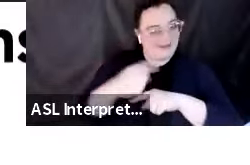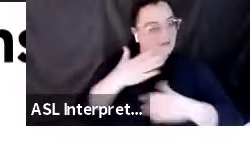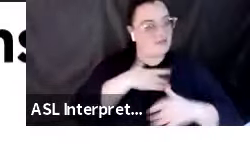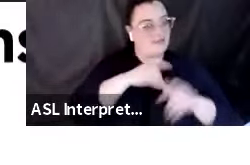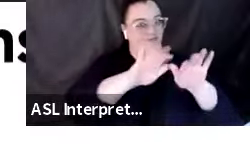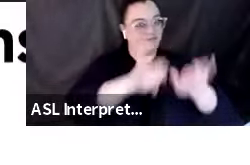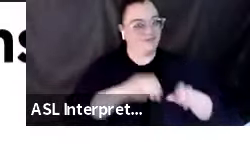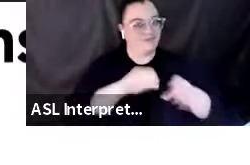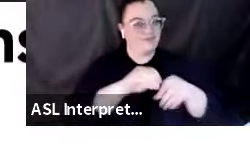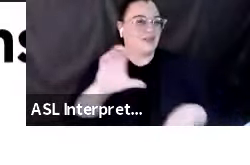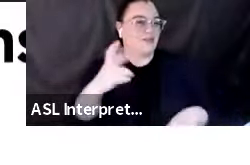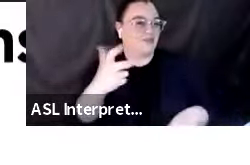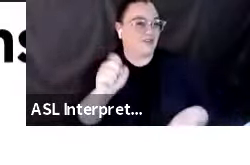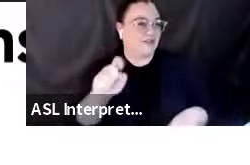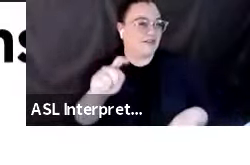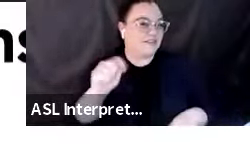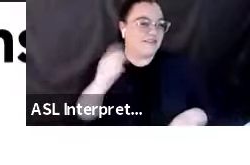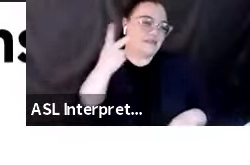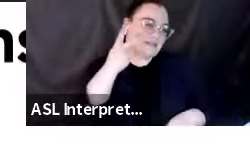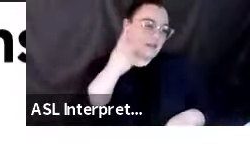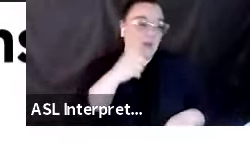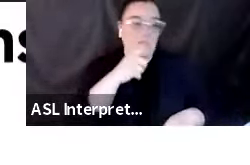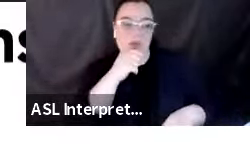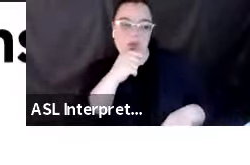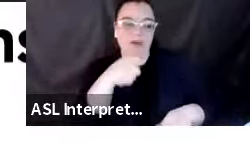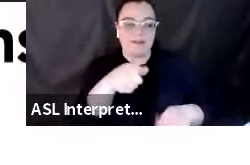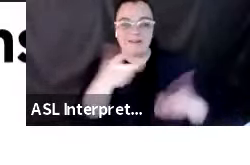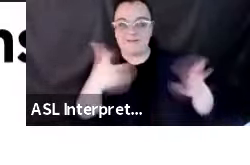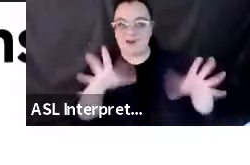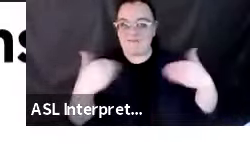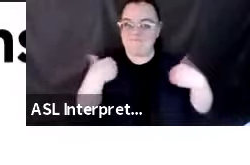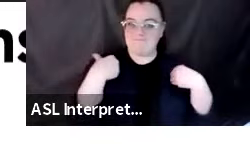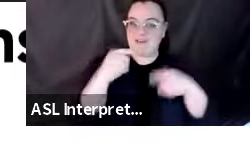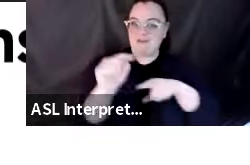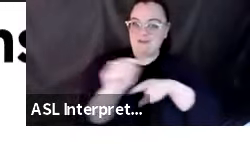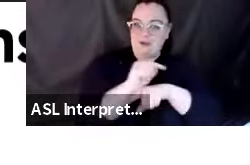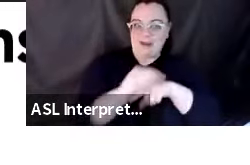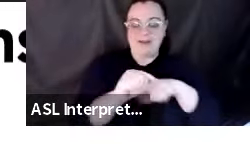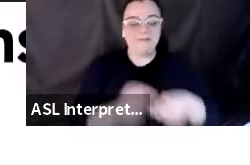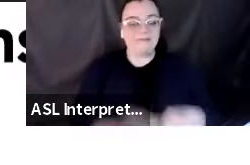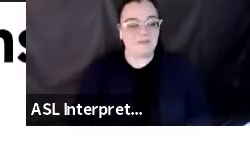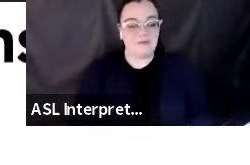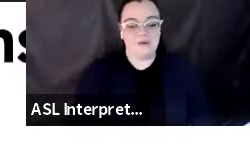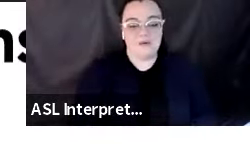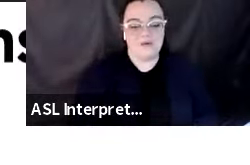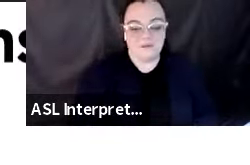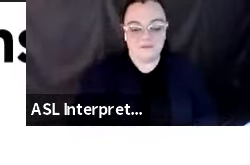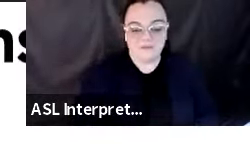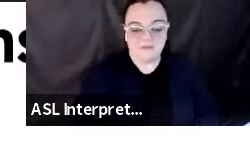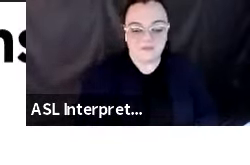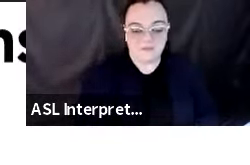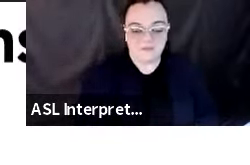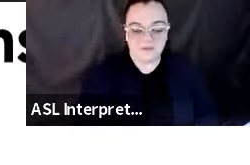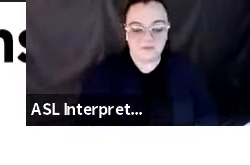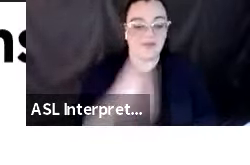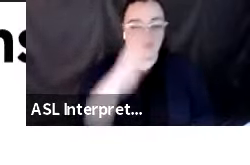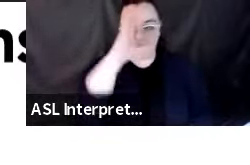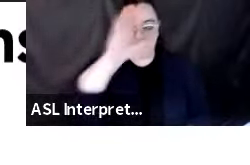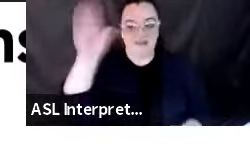be fun to see how many of those we have here. I know many of us, myself included,